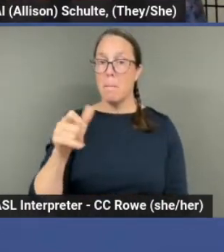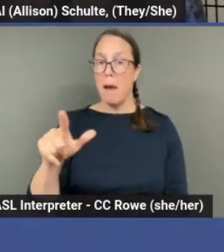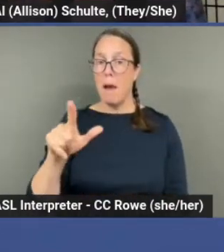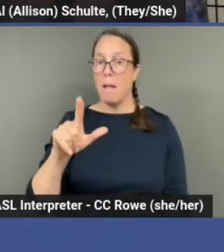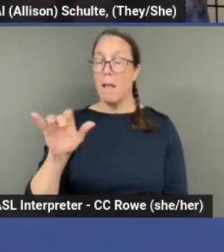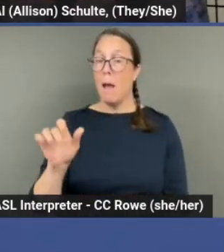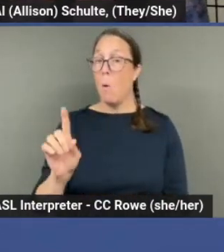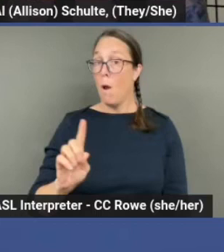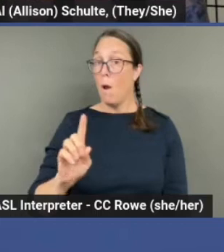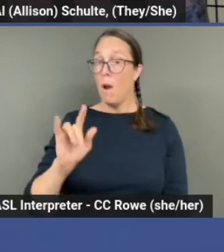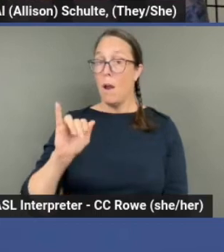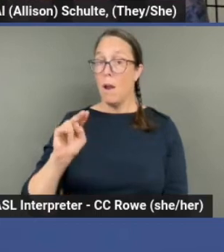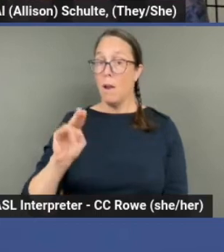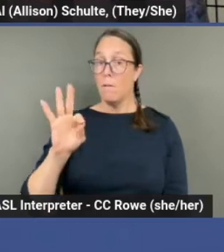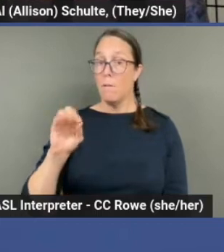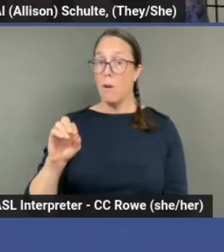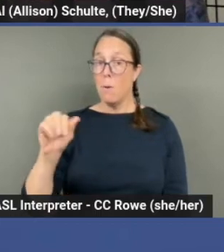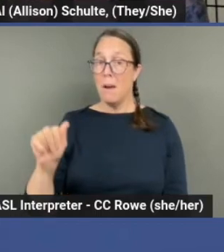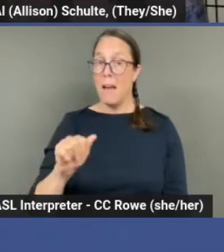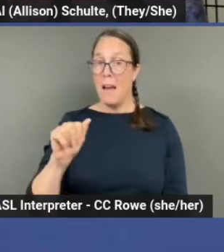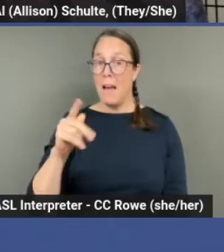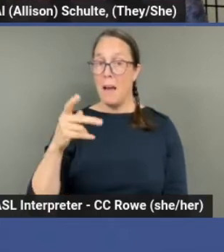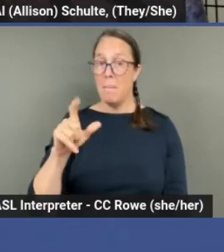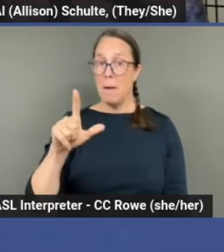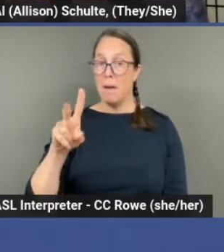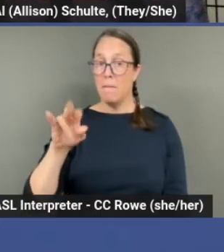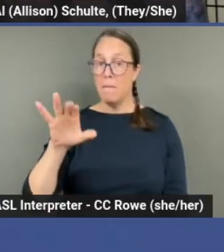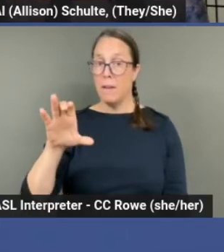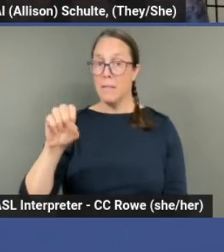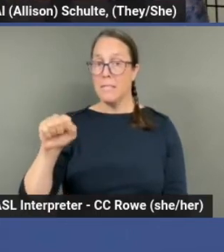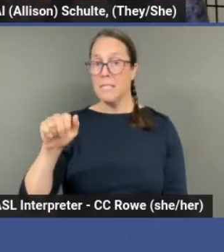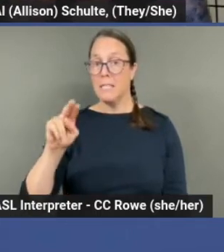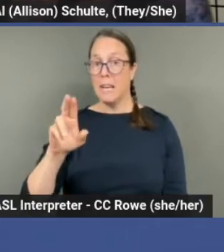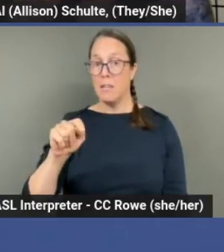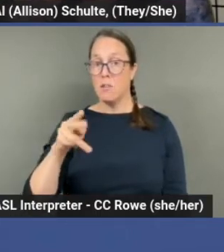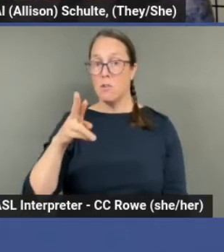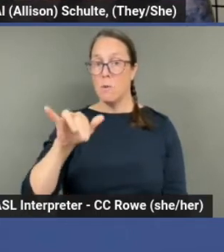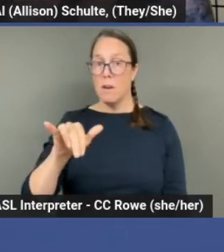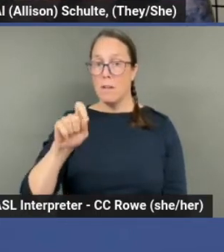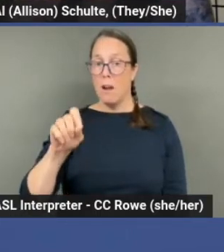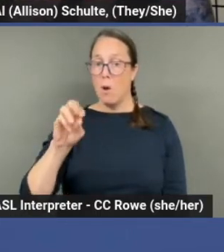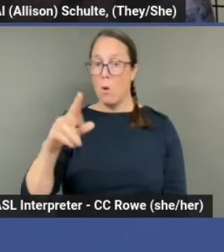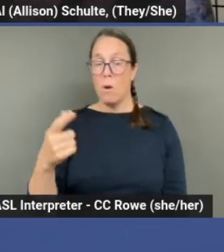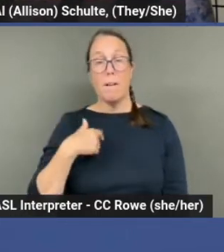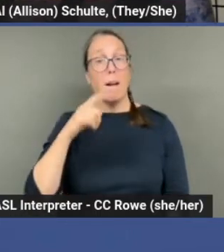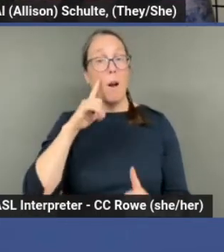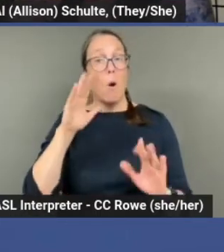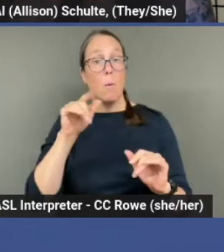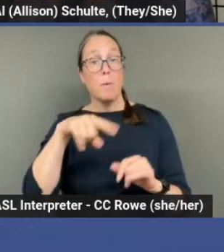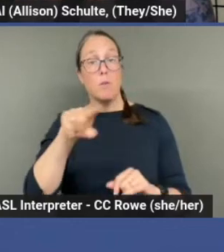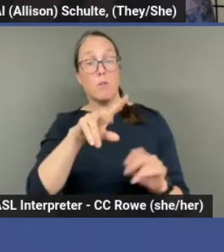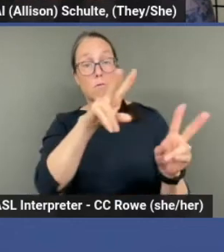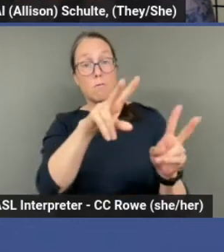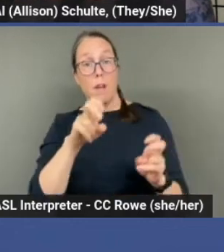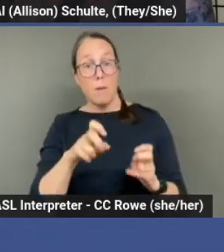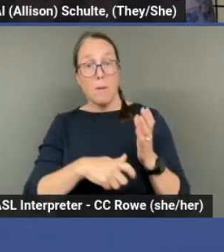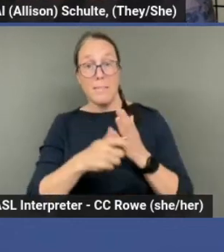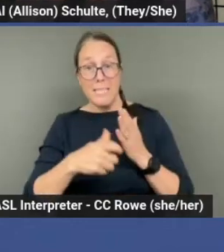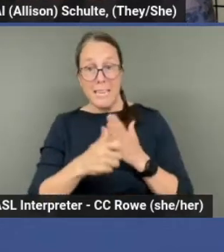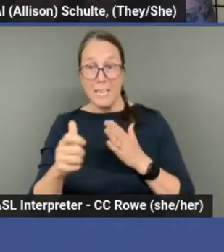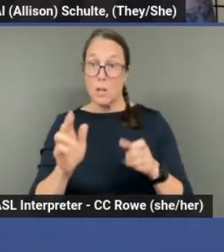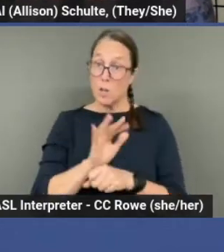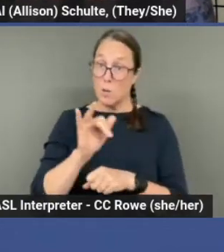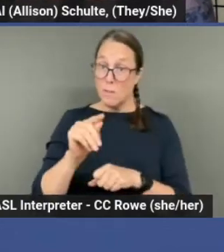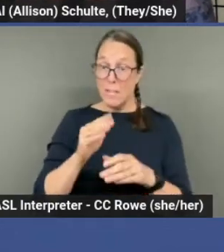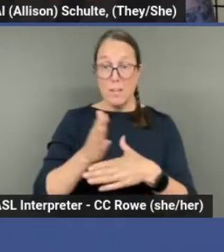.org. So all the info's there. And I hope you will download this zine and use it and share it. You're welcome to print it